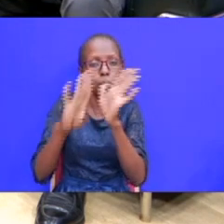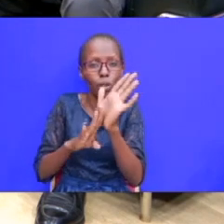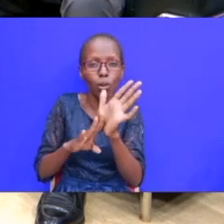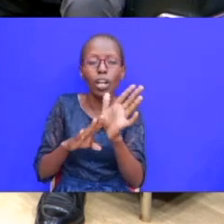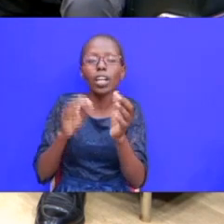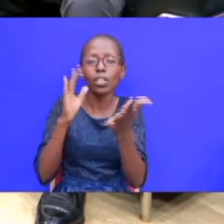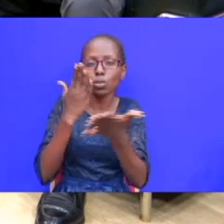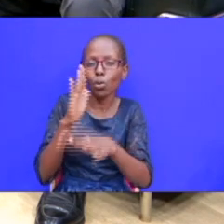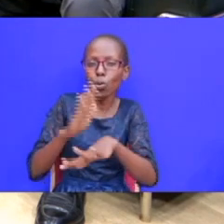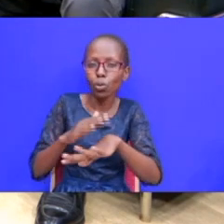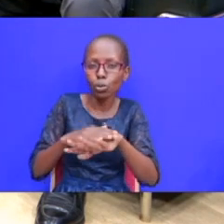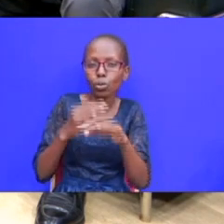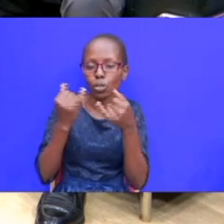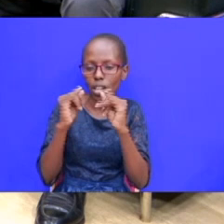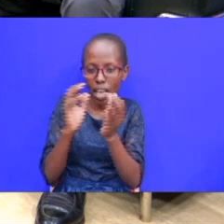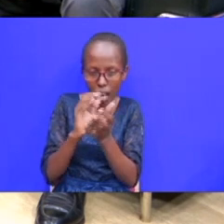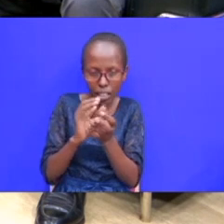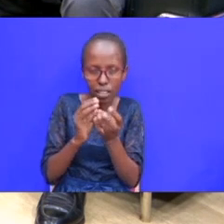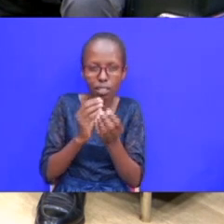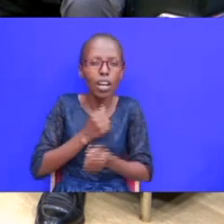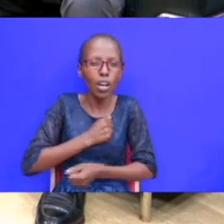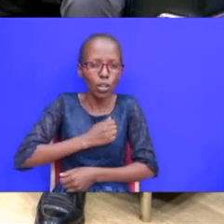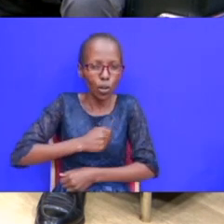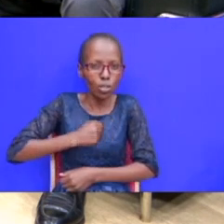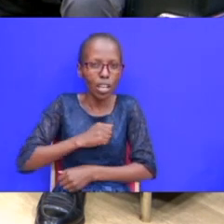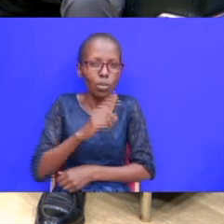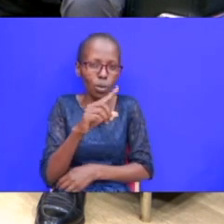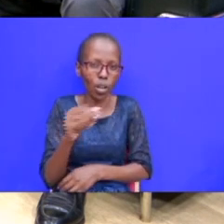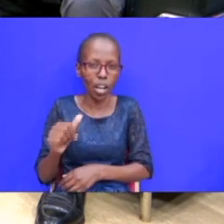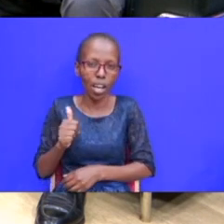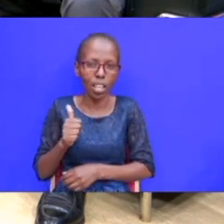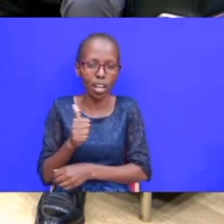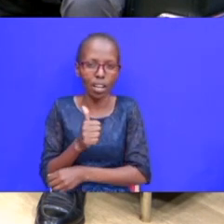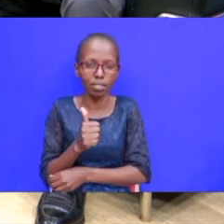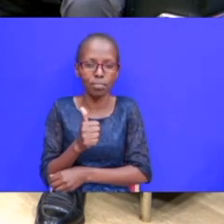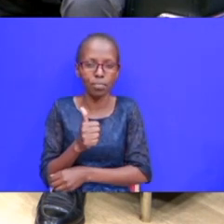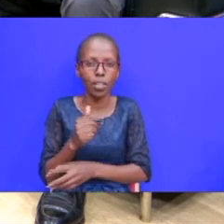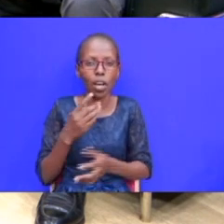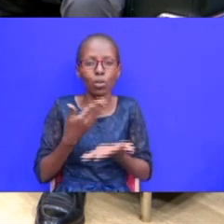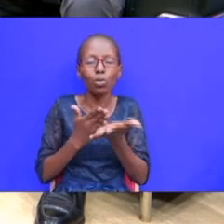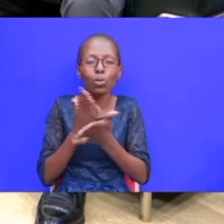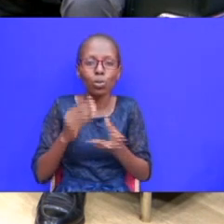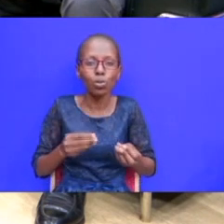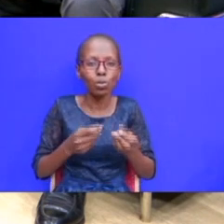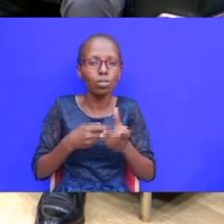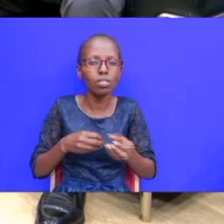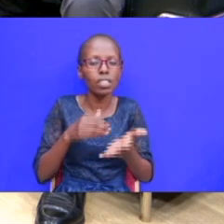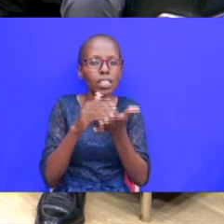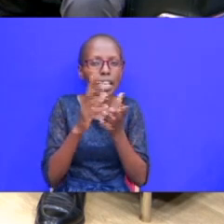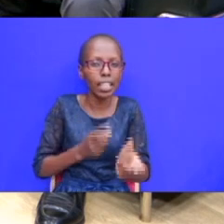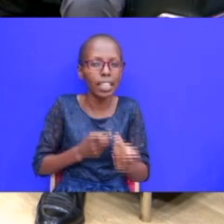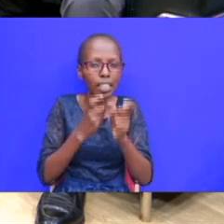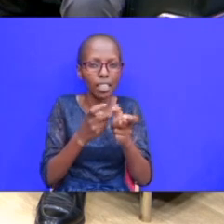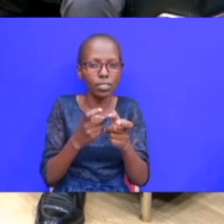reconcile so i think jacob was learning how to reconcile by doing what by sending gifts and all that then later on his name